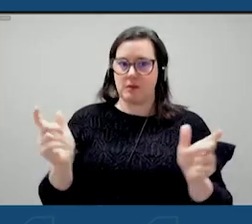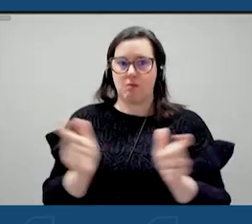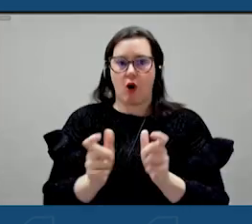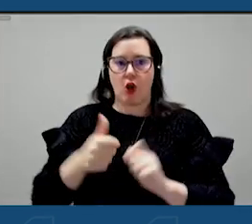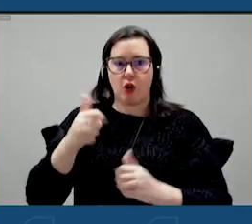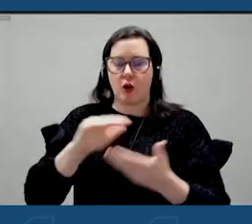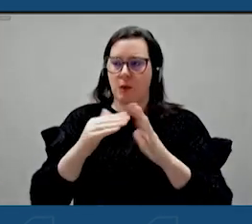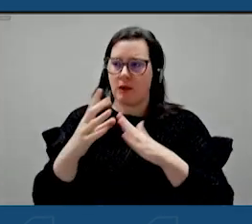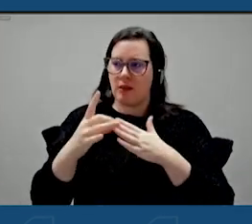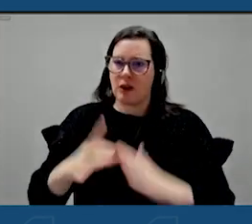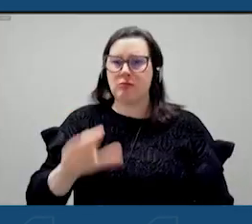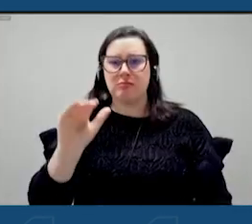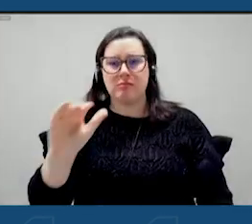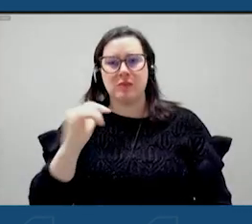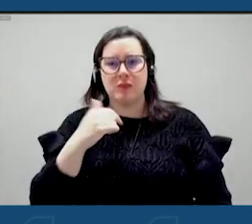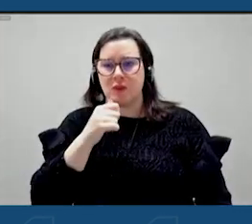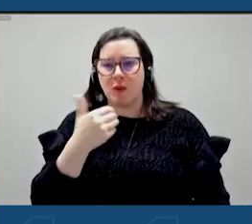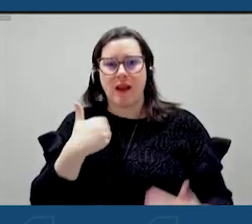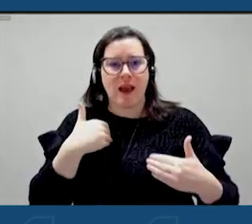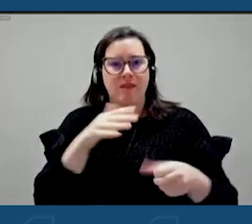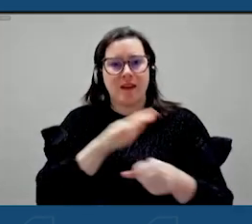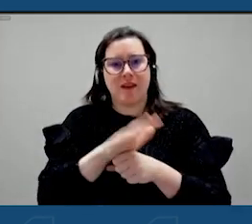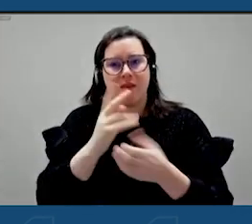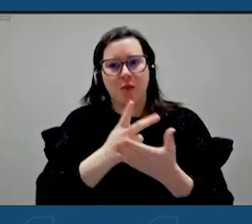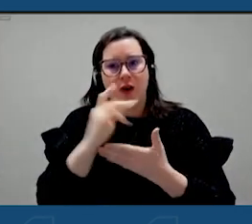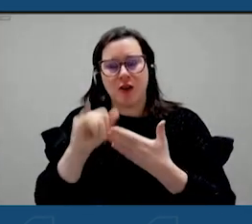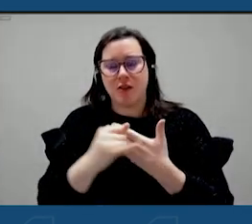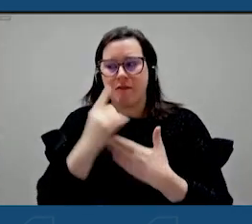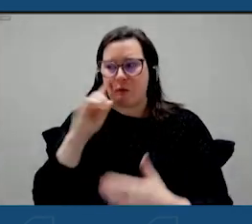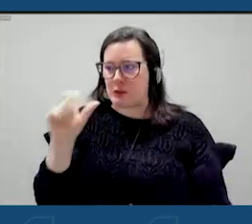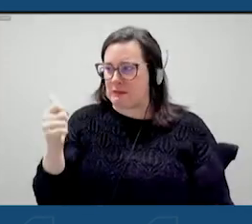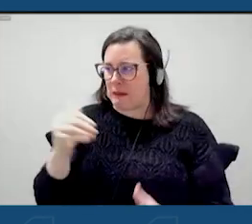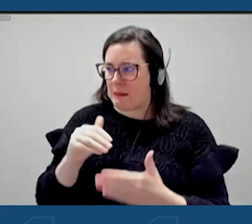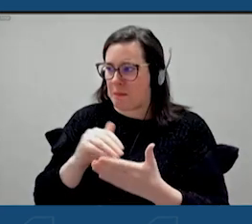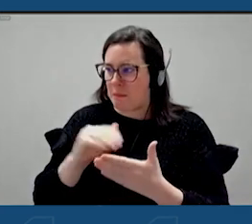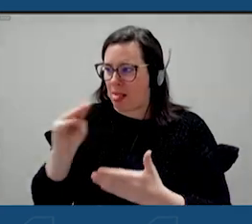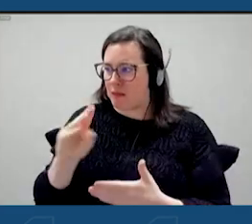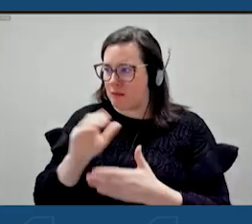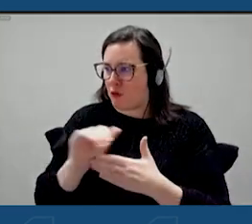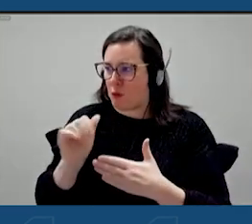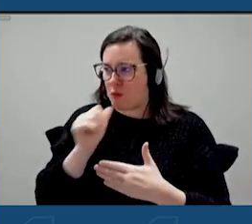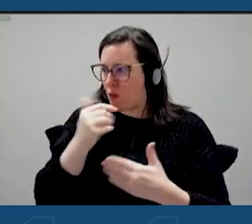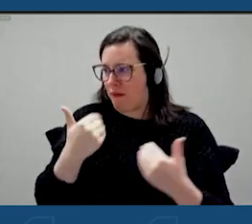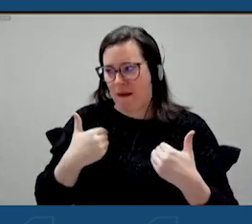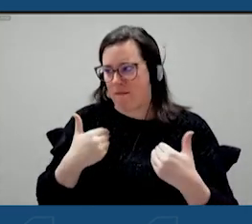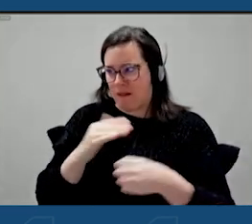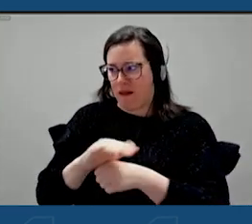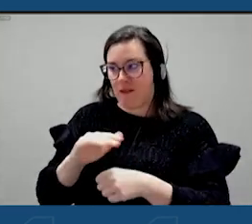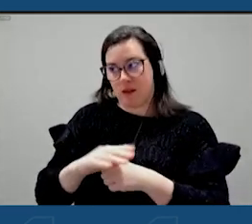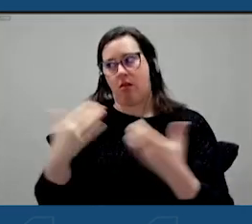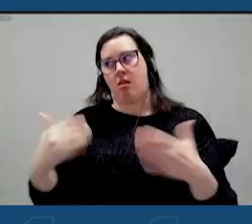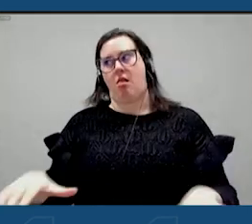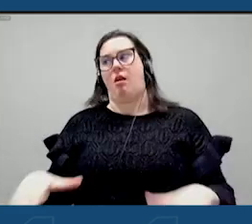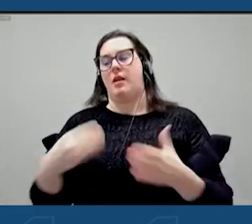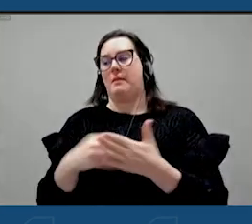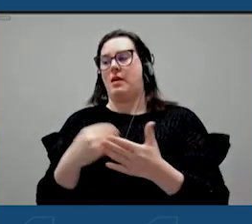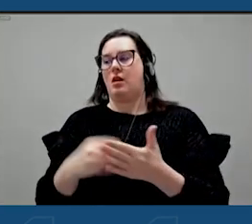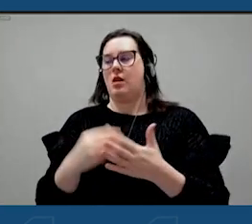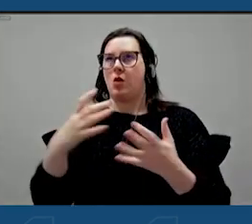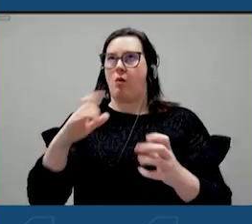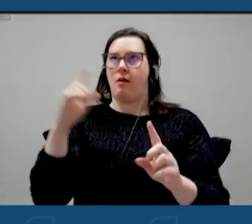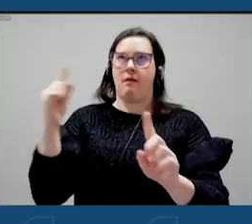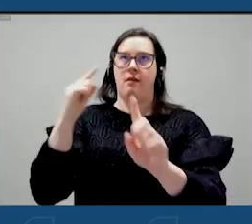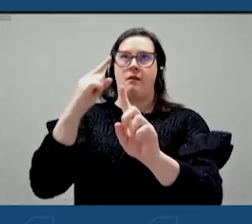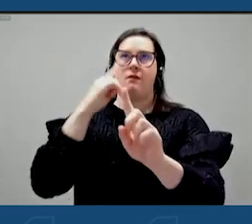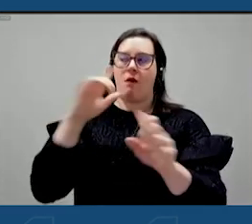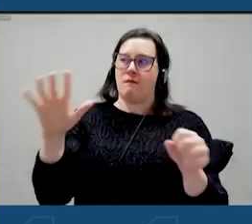well, we don't quite have enough projects for 10 million. You know, it's kind of a lot. know, I know you want a vision to execute on the whole